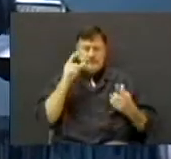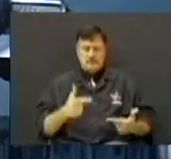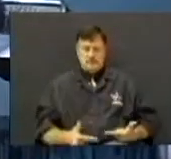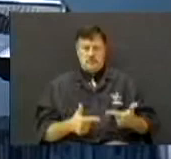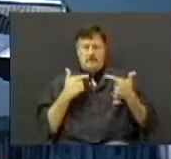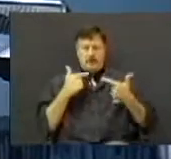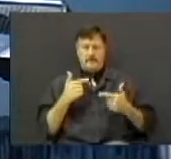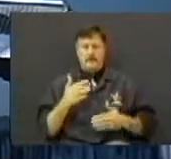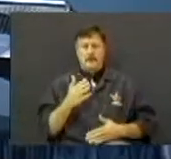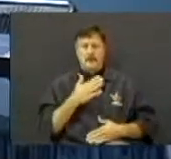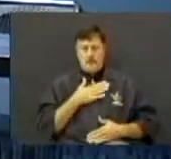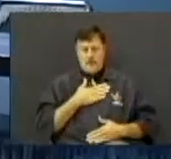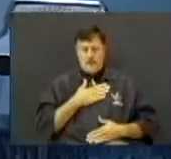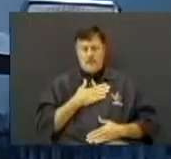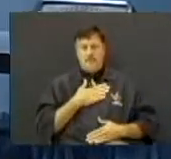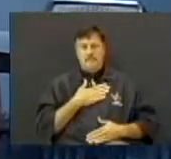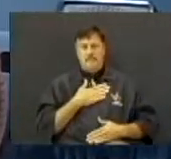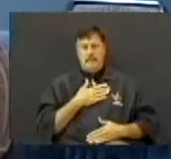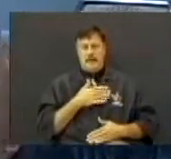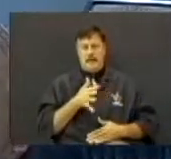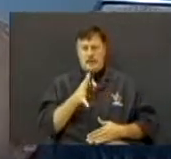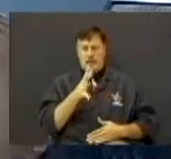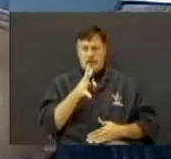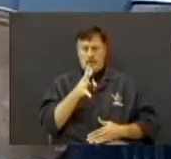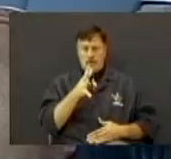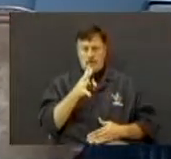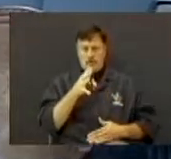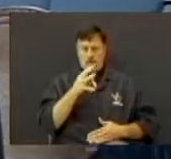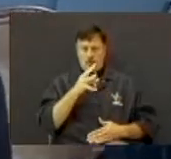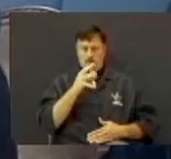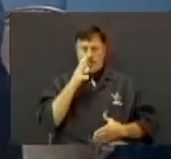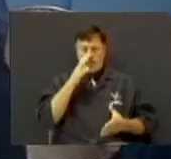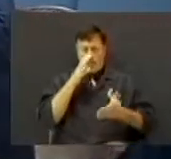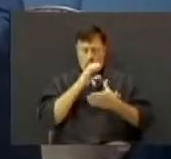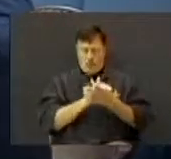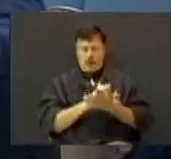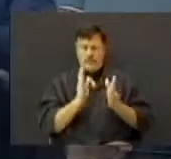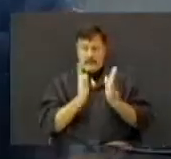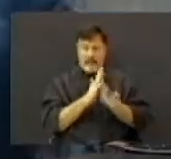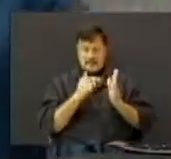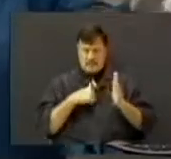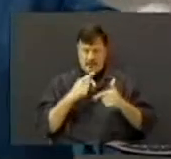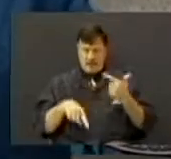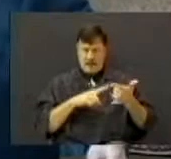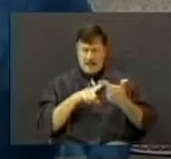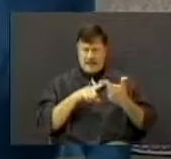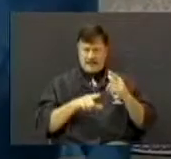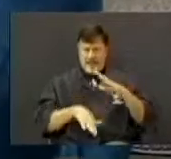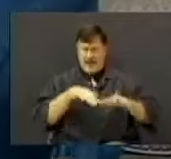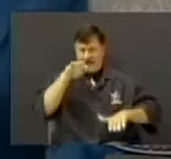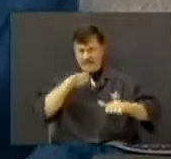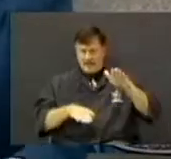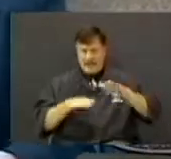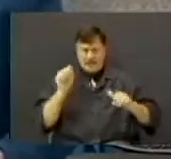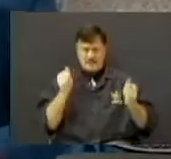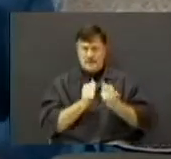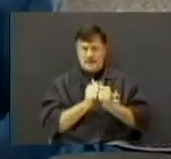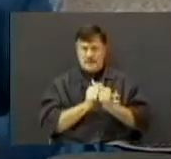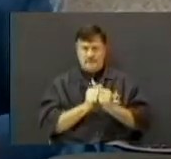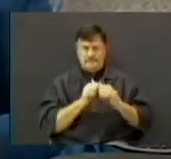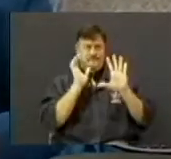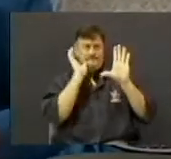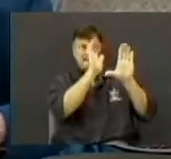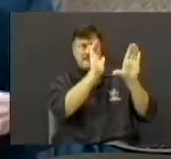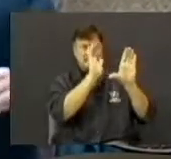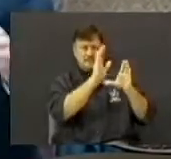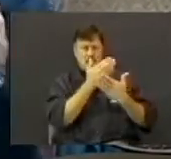lecture me when I got a little out of balance with that athletic stuff. And by the way, I love it right now. If, Lord have mercy, I might